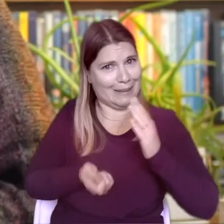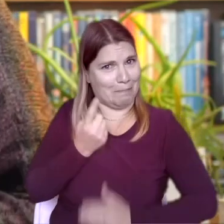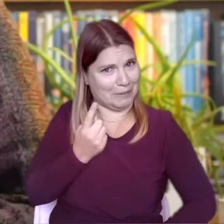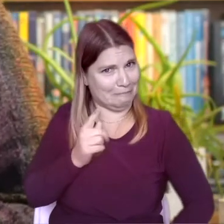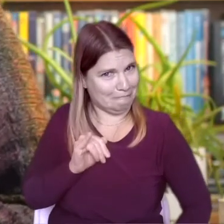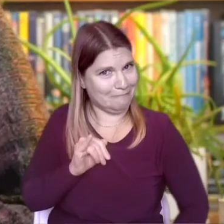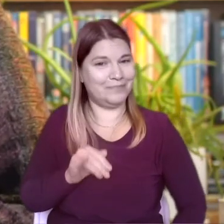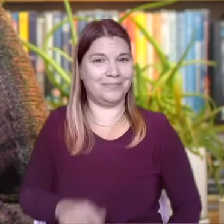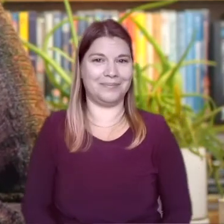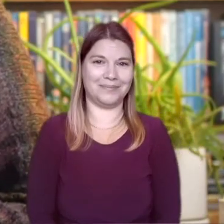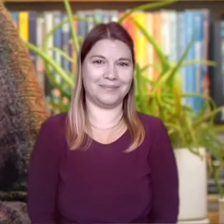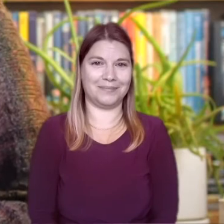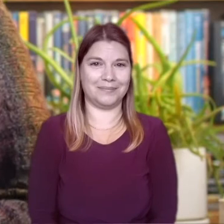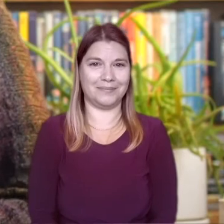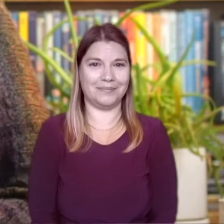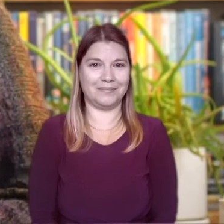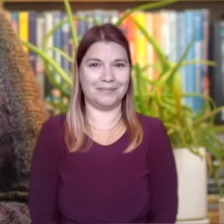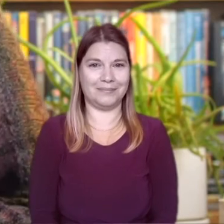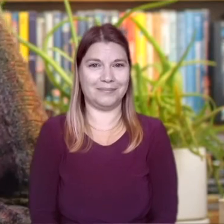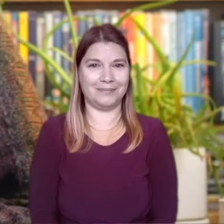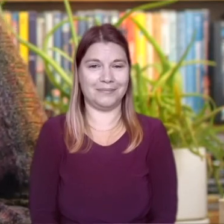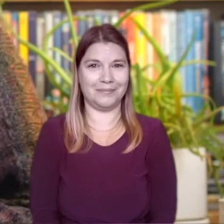am soaking wet from head to toe